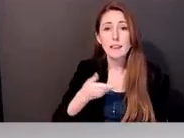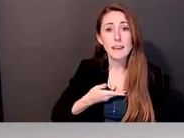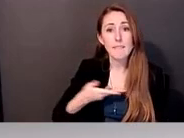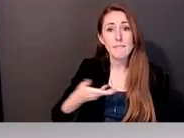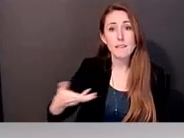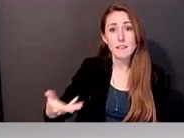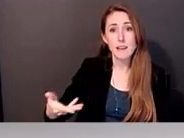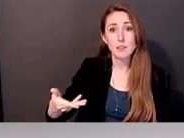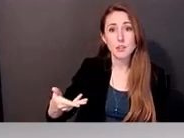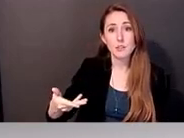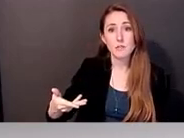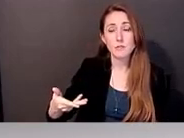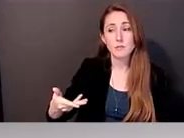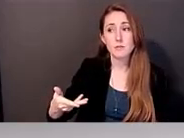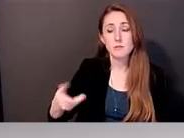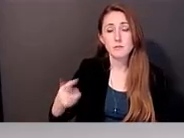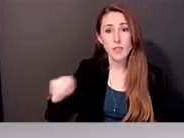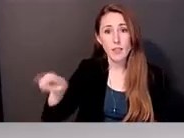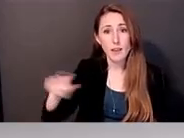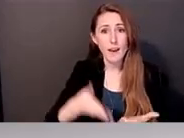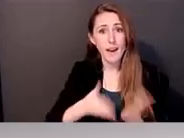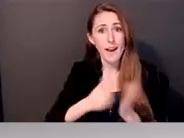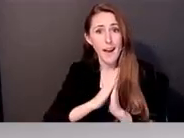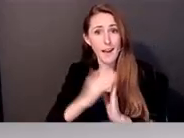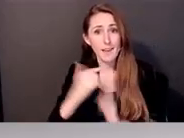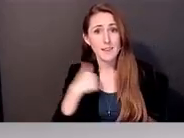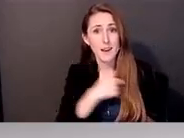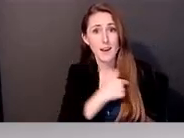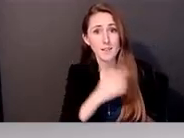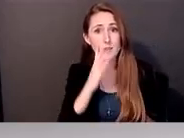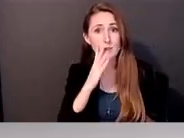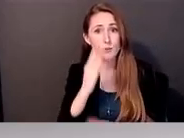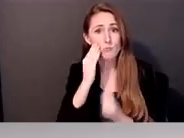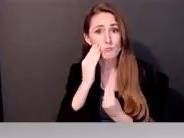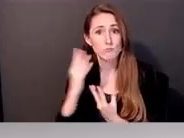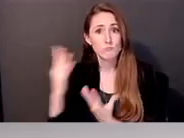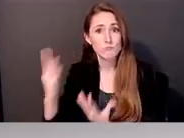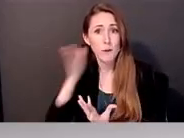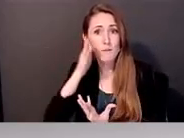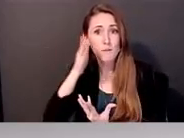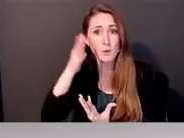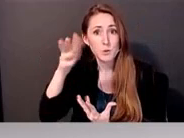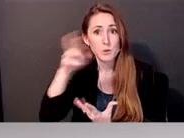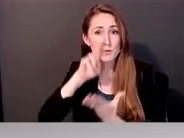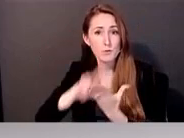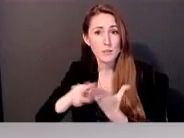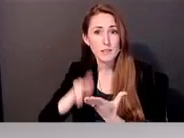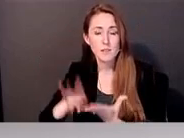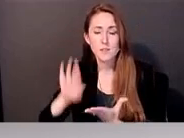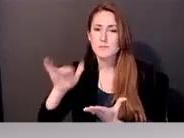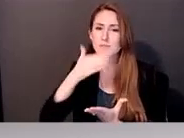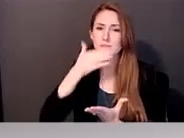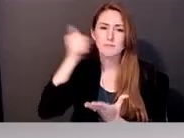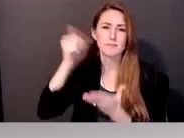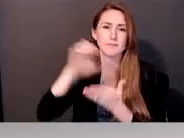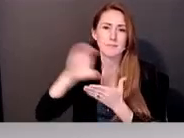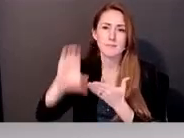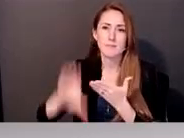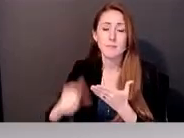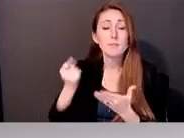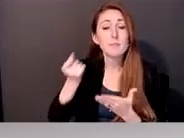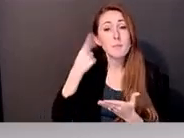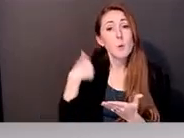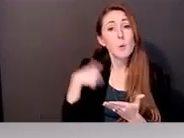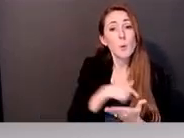future research with them is the most promising outcome of all of them, just to have this established partnership, because we're doing ongoing research on this topic.